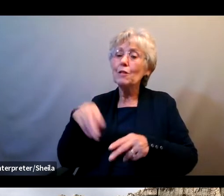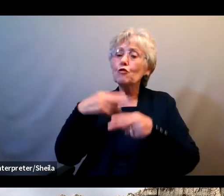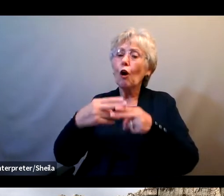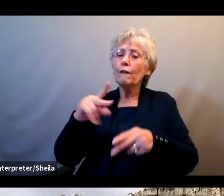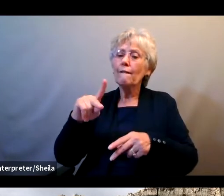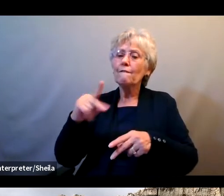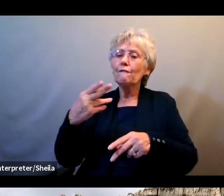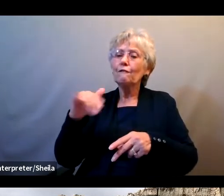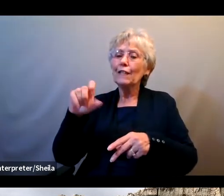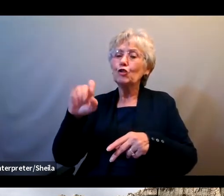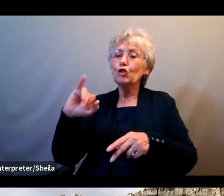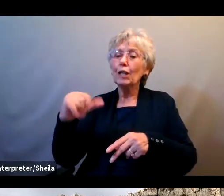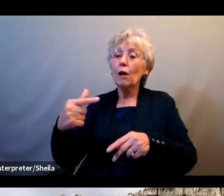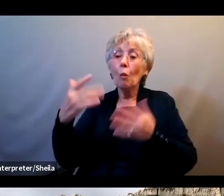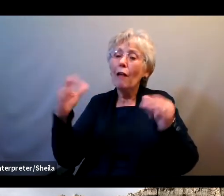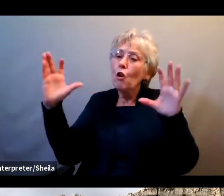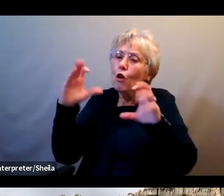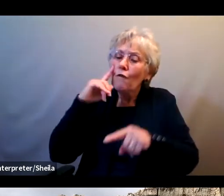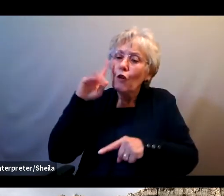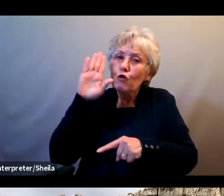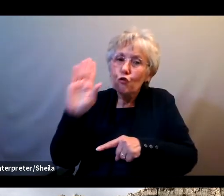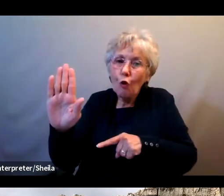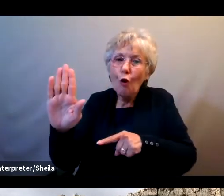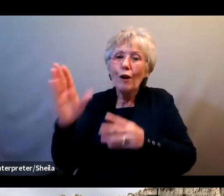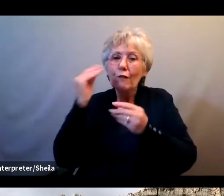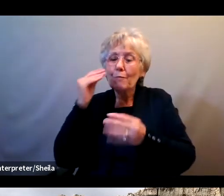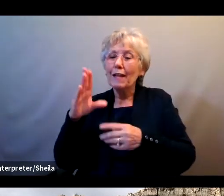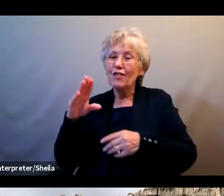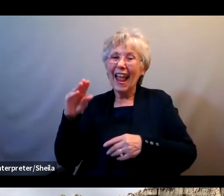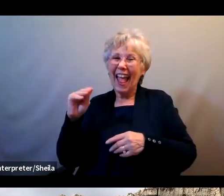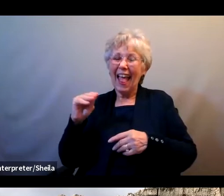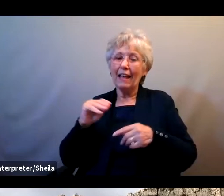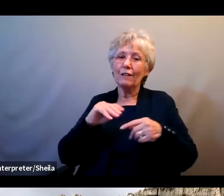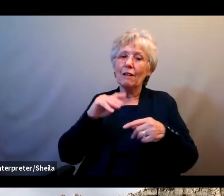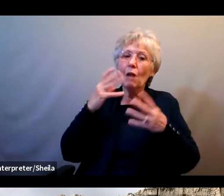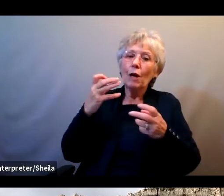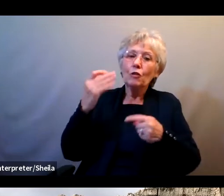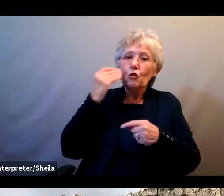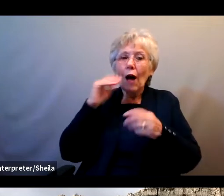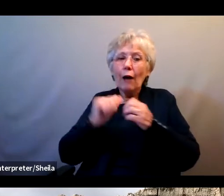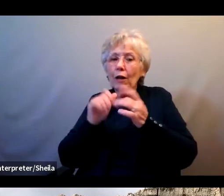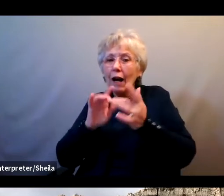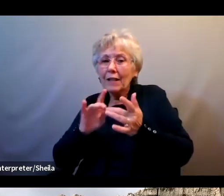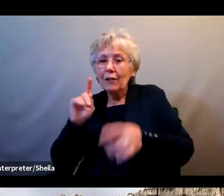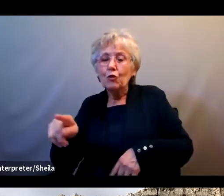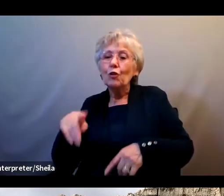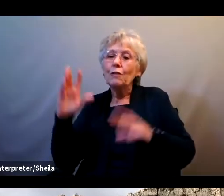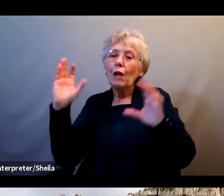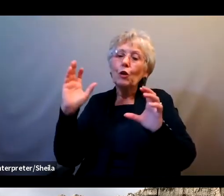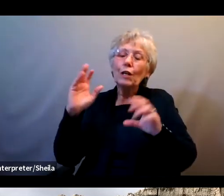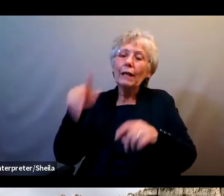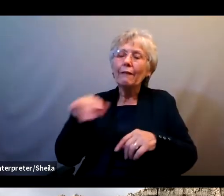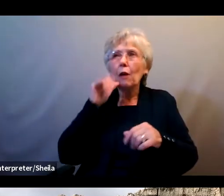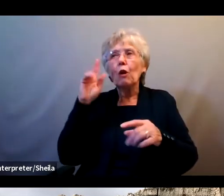or your information. These emails appear to be from someone you know, or a well known source like an internet service provider,